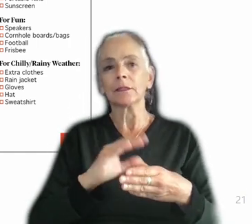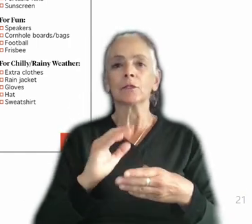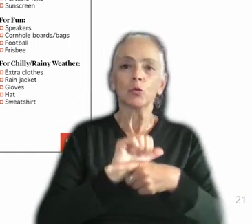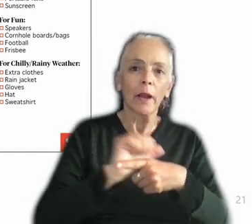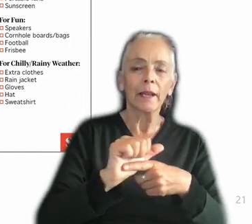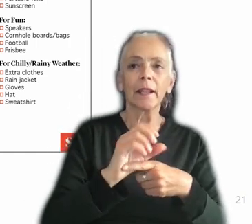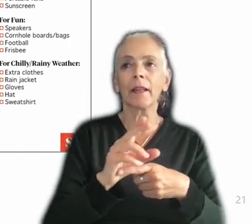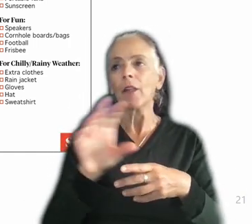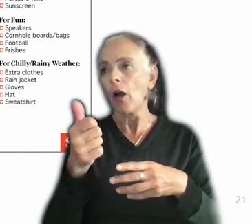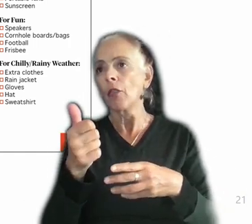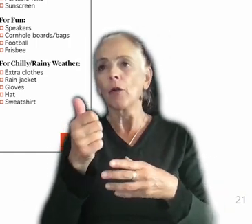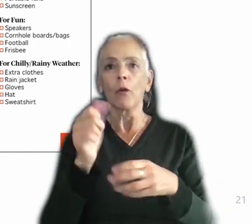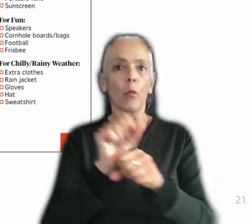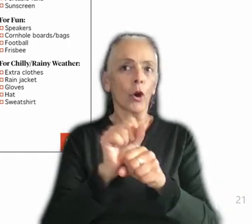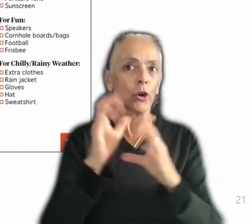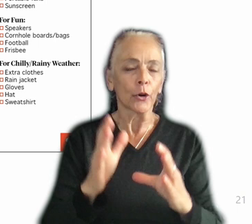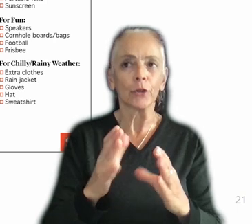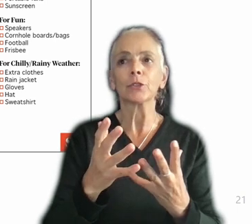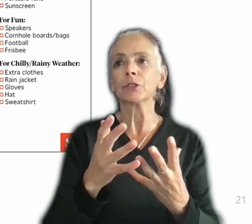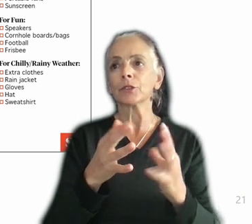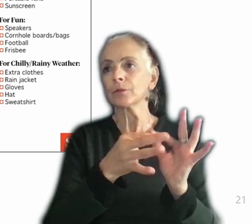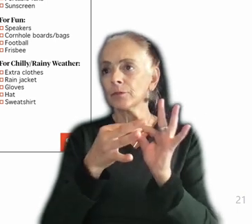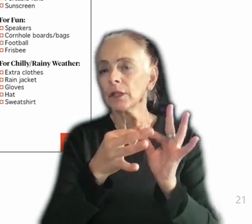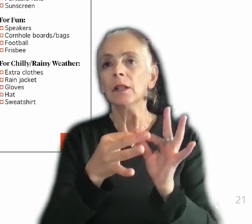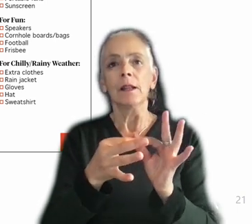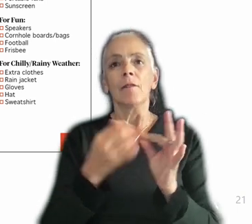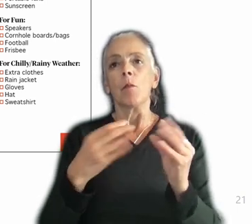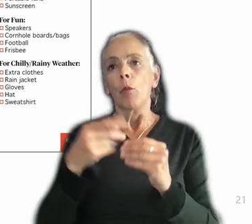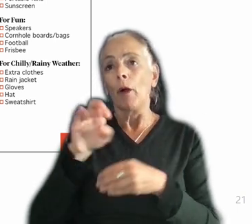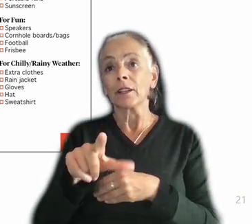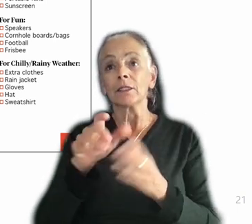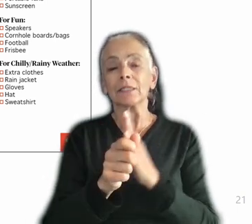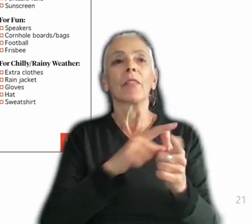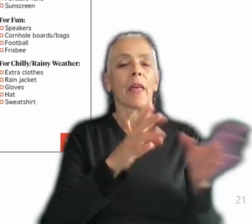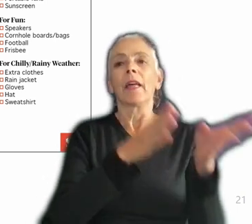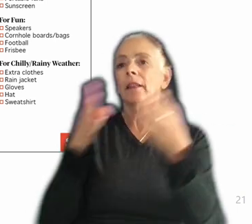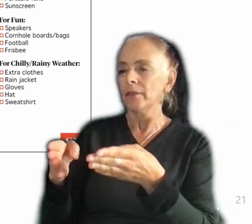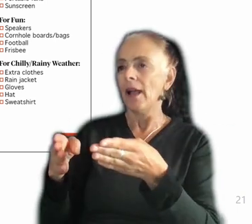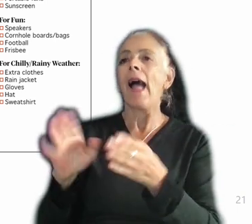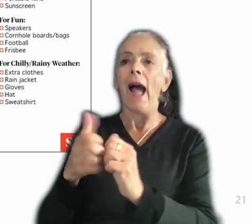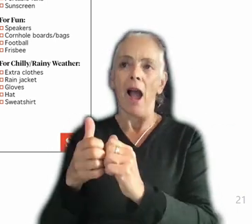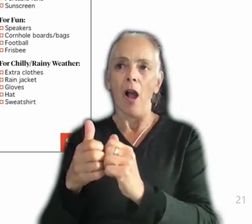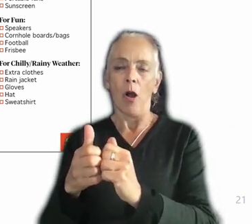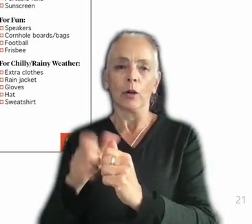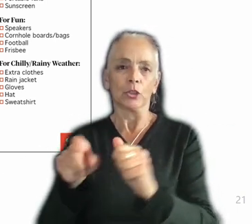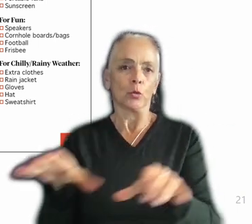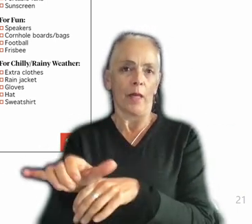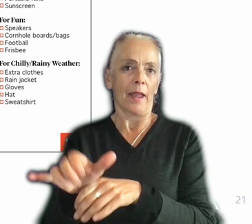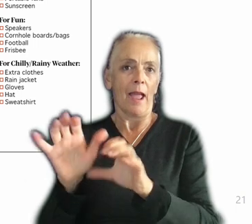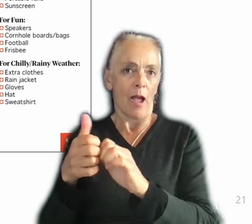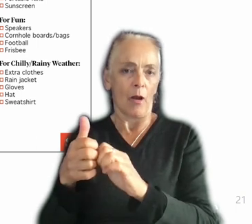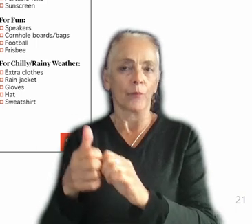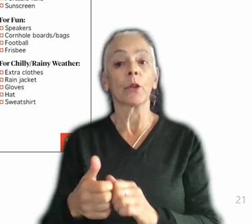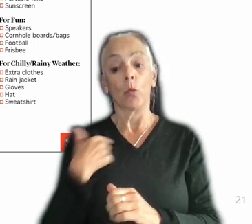them and get more sort of practical skills, they tend to focus a little bit more on just how. How am I supposed to execute this? So we try to support this